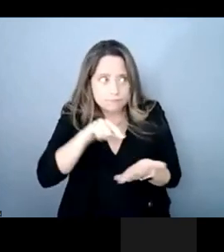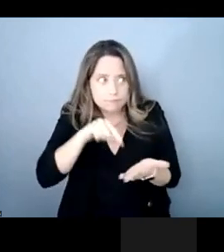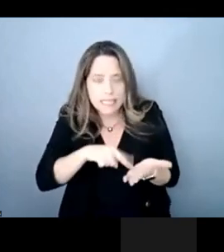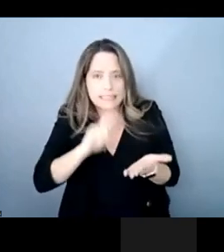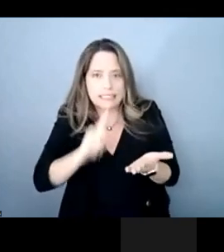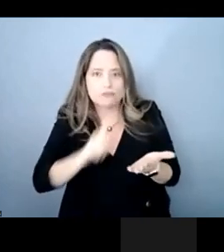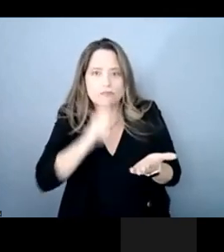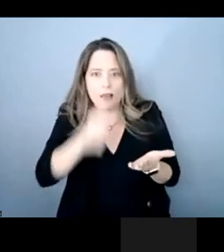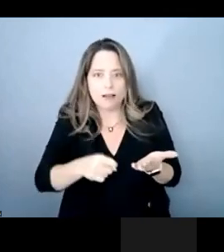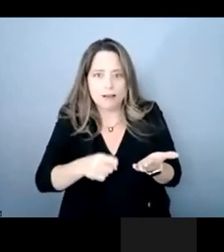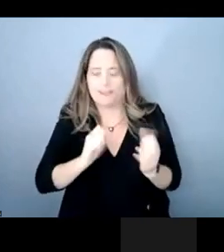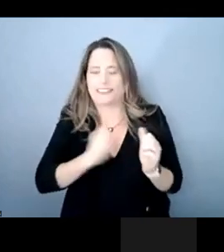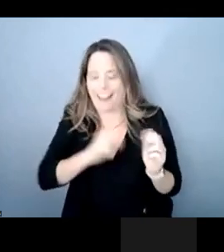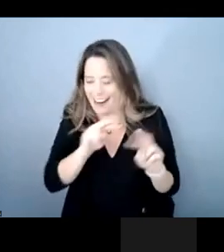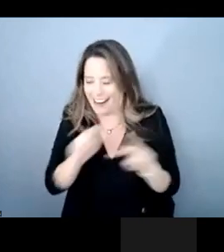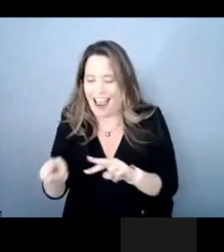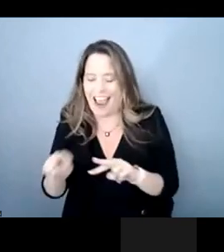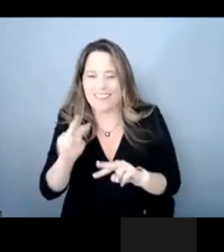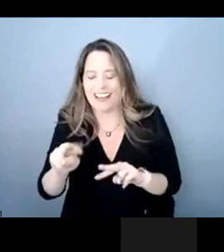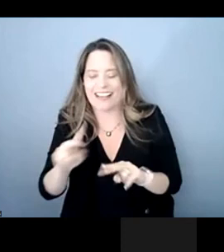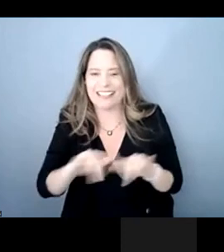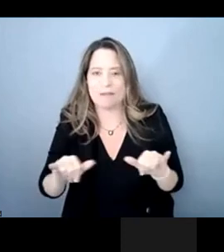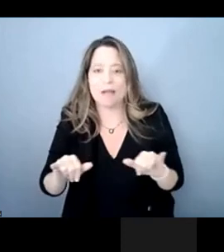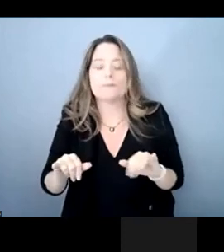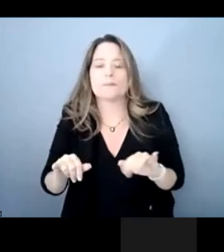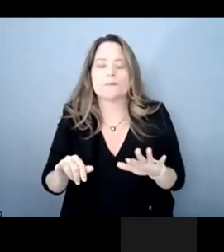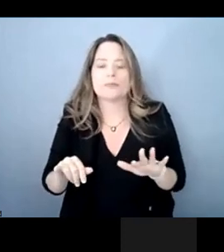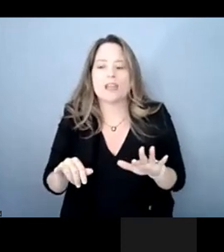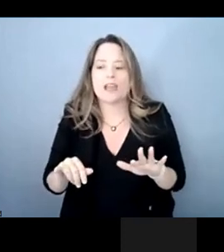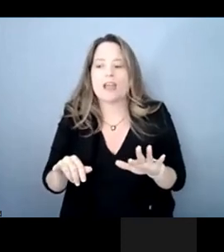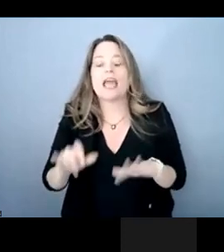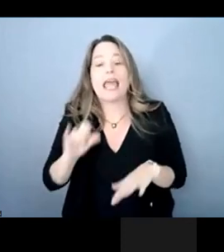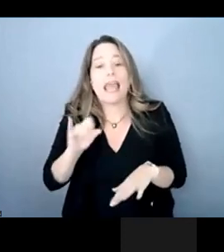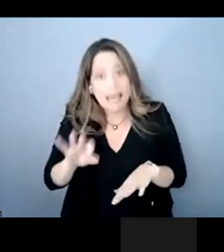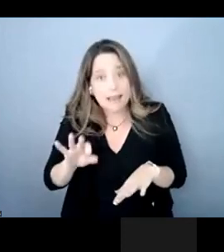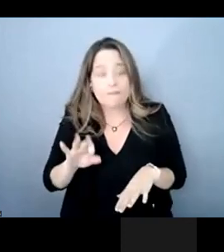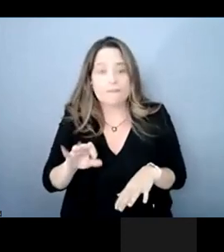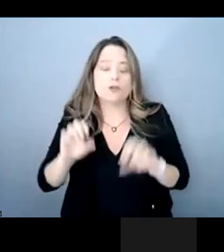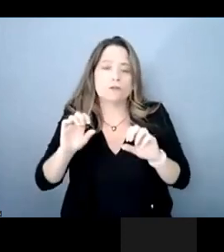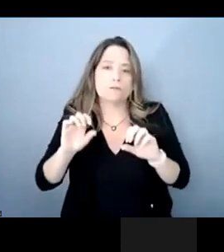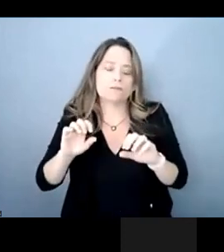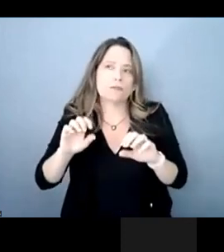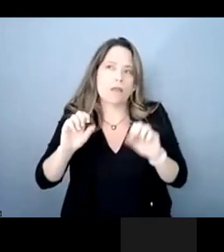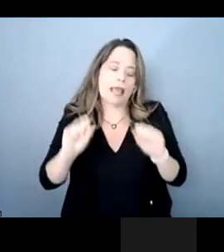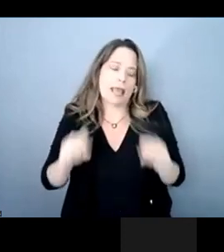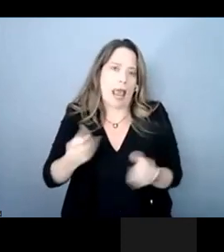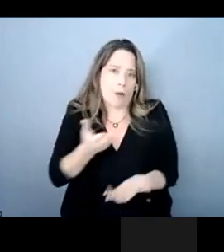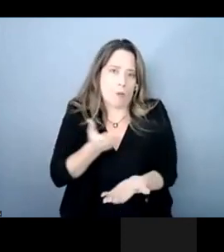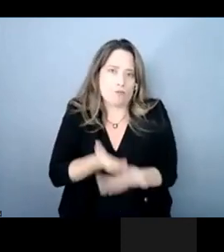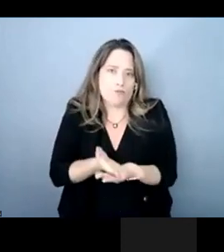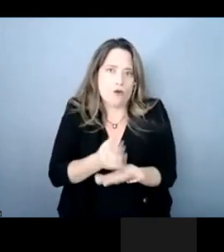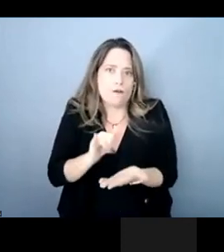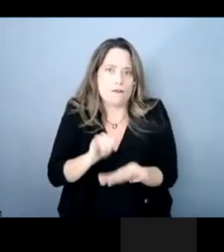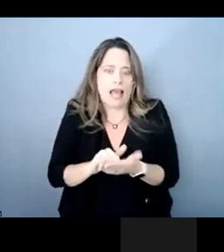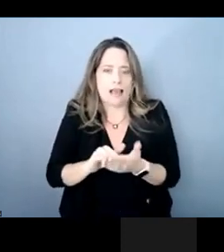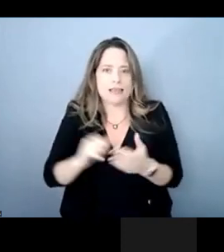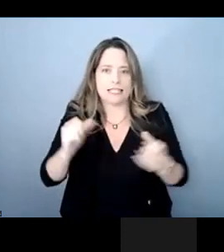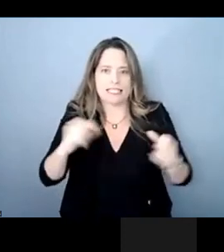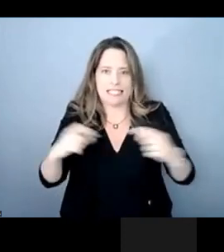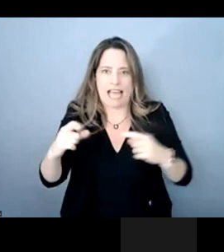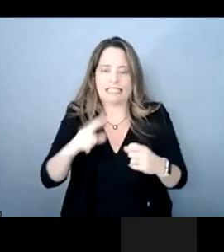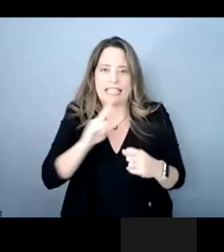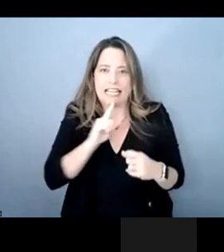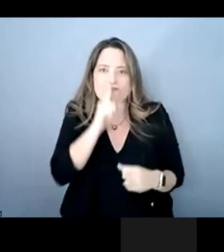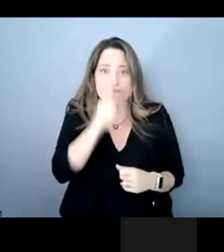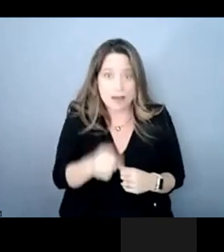sorry i am looking at what you are you are saying in the chat if it is able to be authenticated that that is one thing that can be admitted